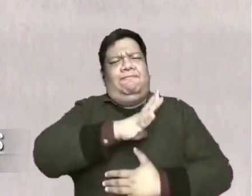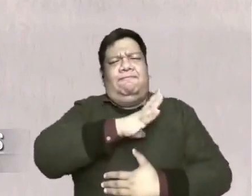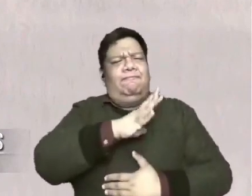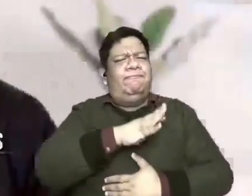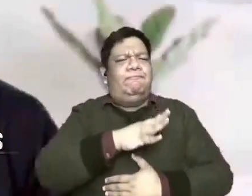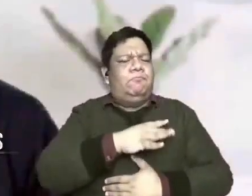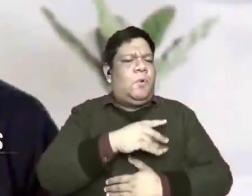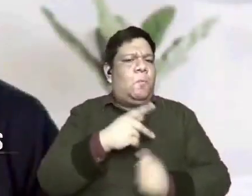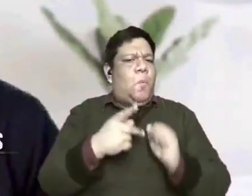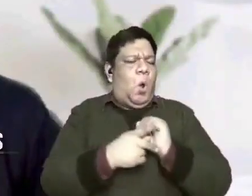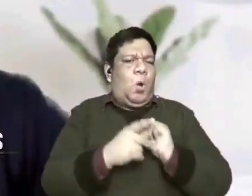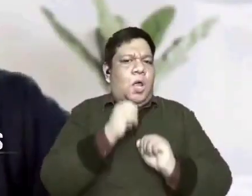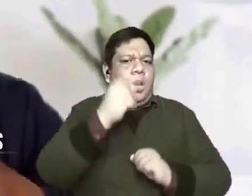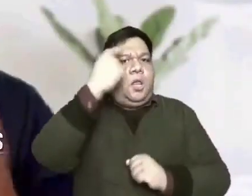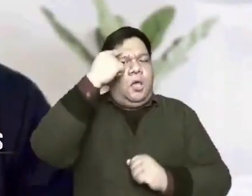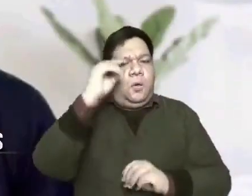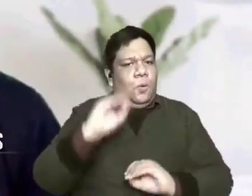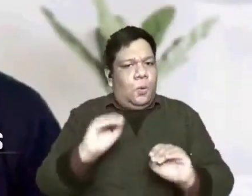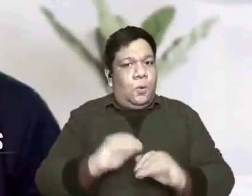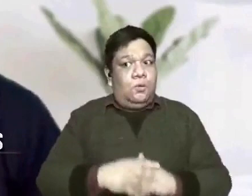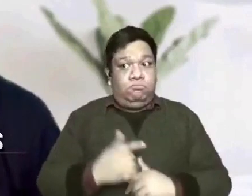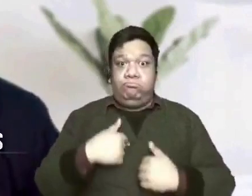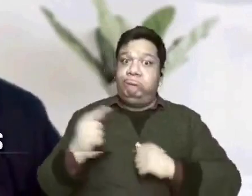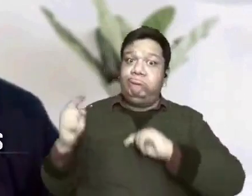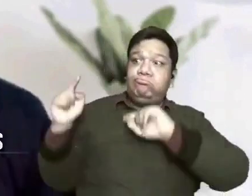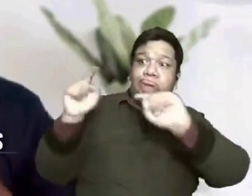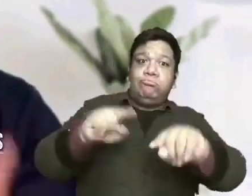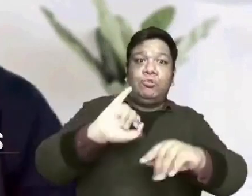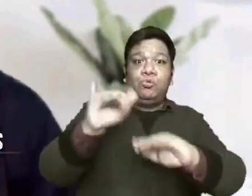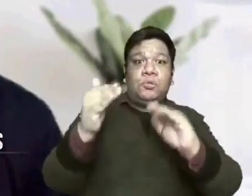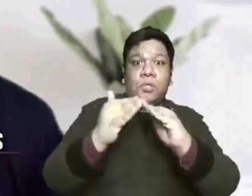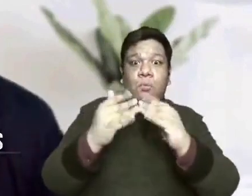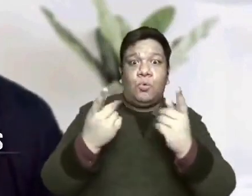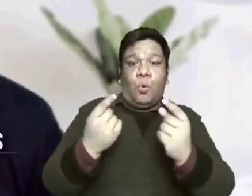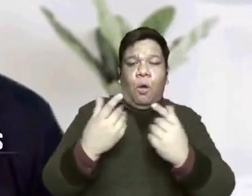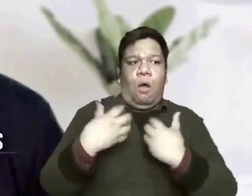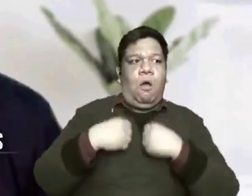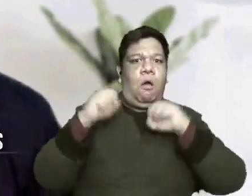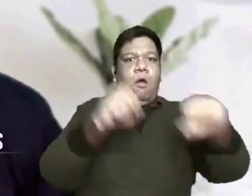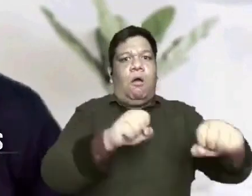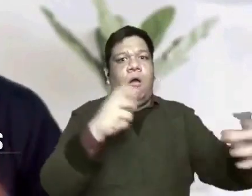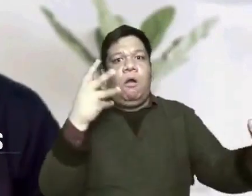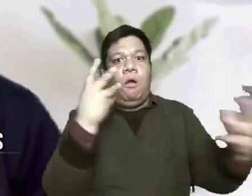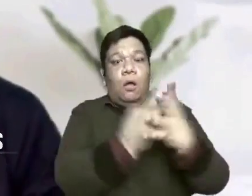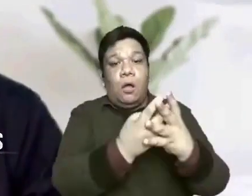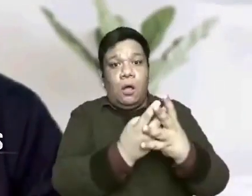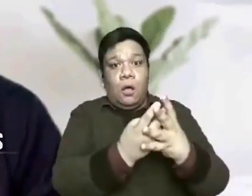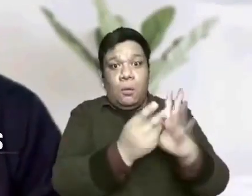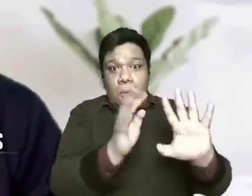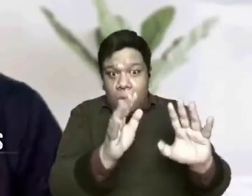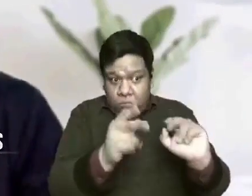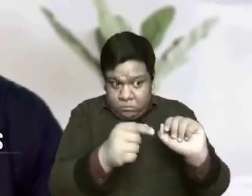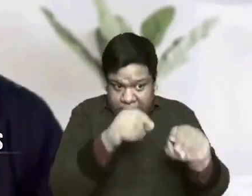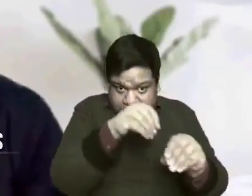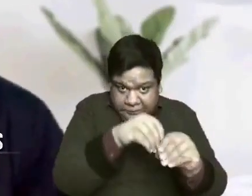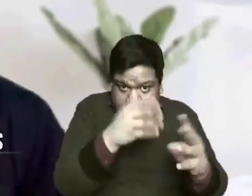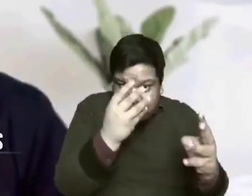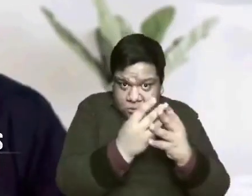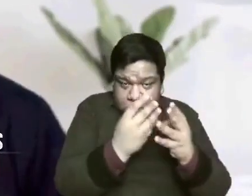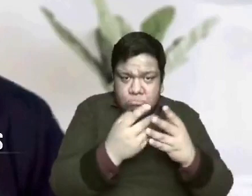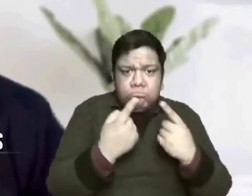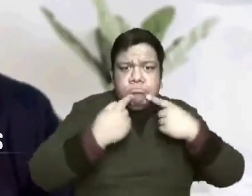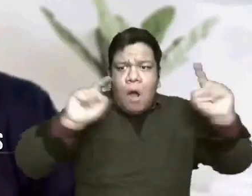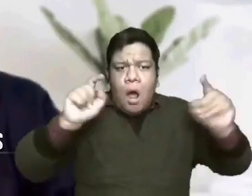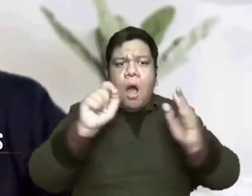to him. At nung pumunta na siya sa Jerusalem kinulong siya doon but he was even able to